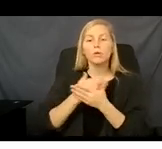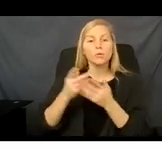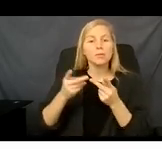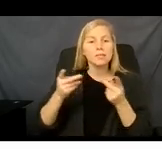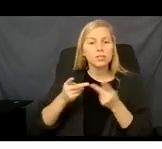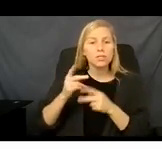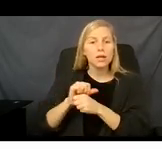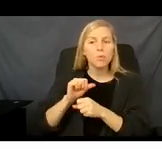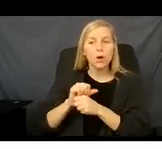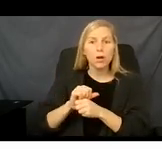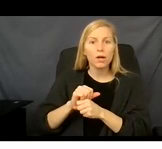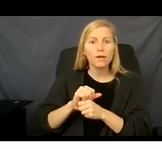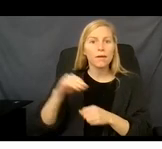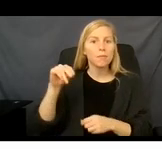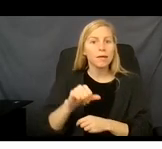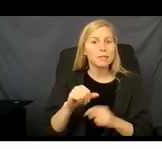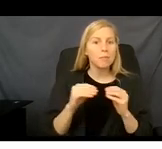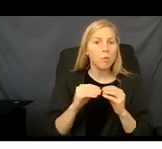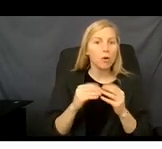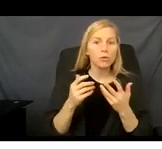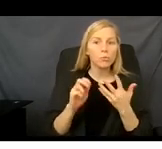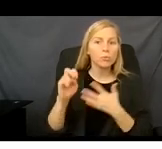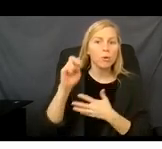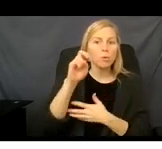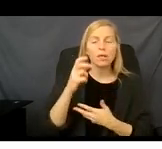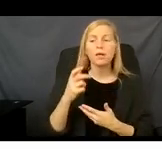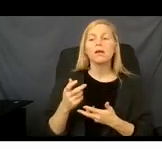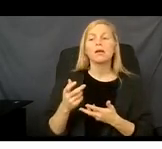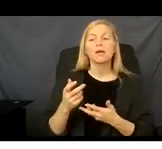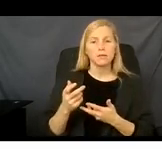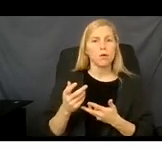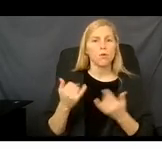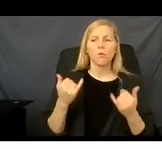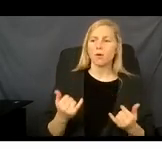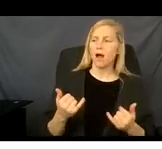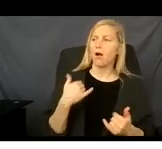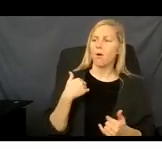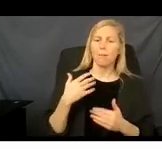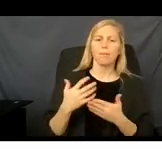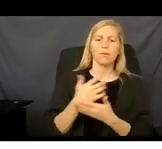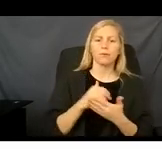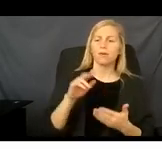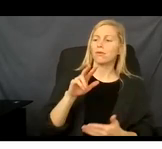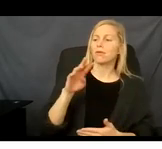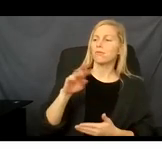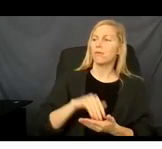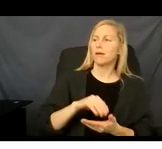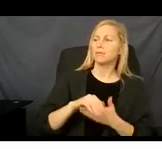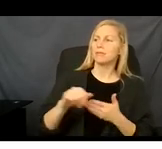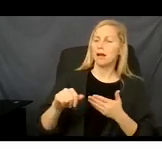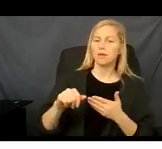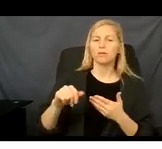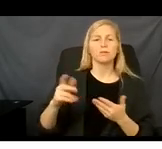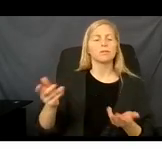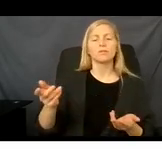gives you more money. And you report that, oh, now I'm making $34,000. That will still not cancel